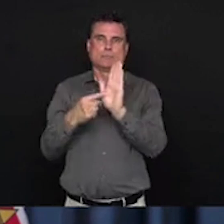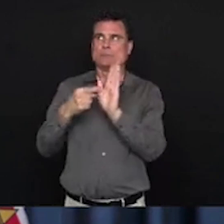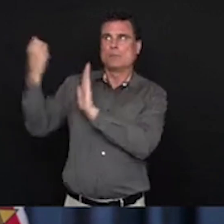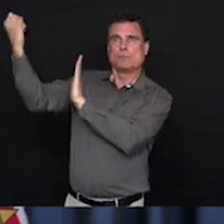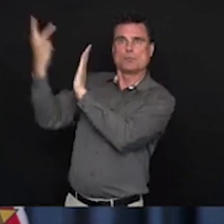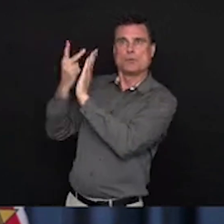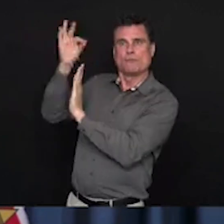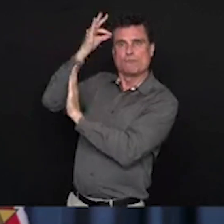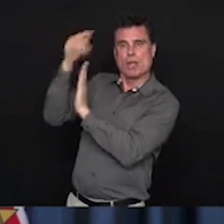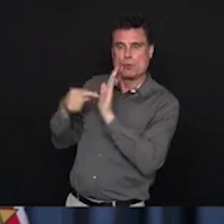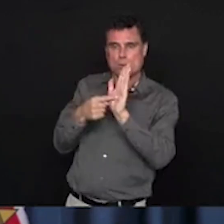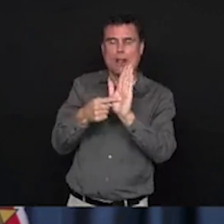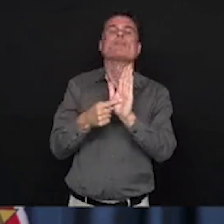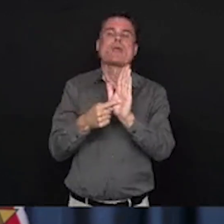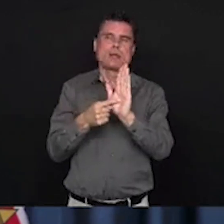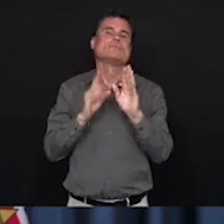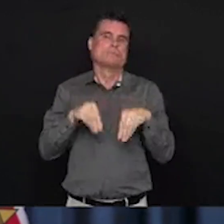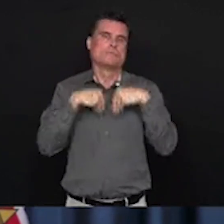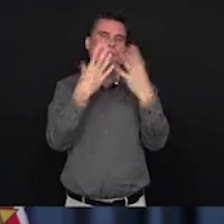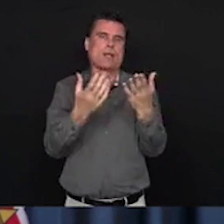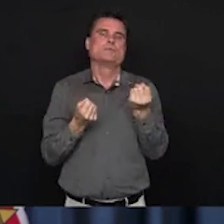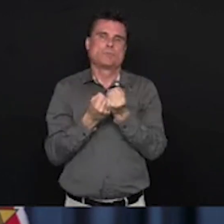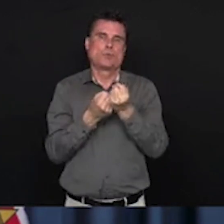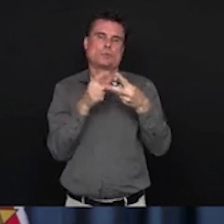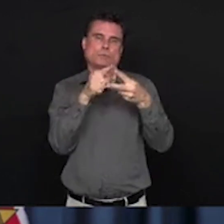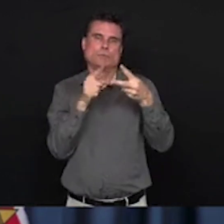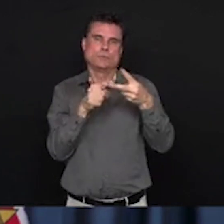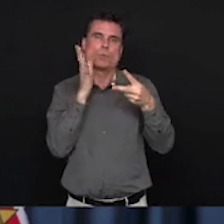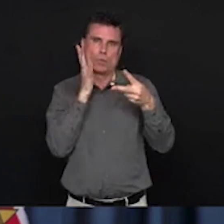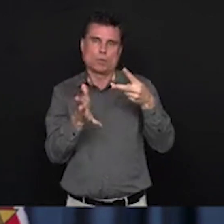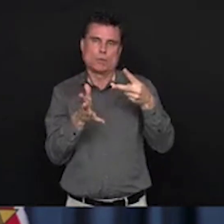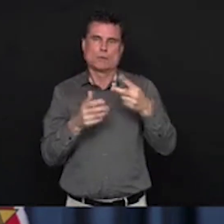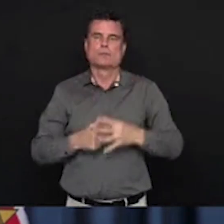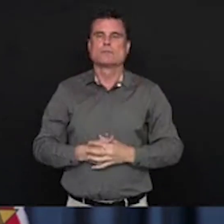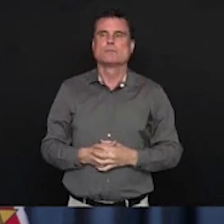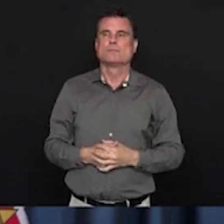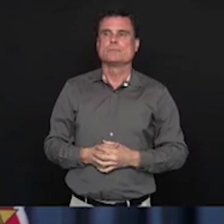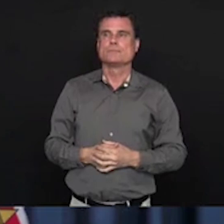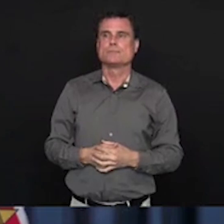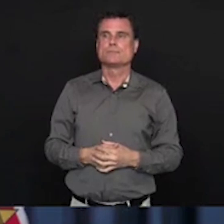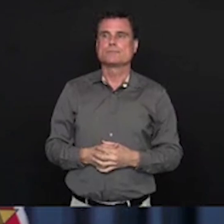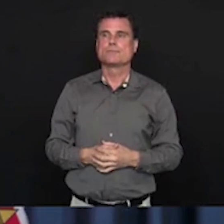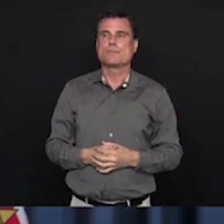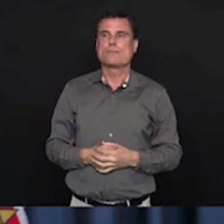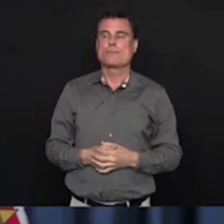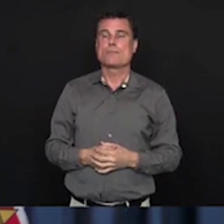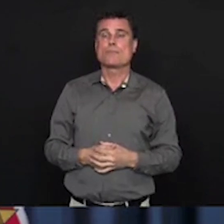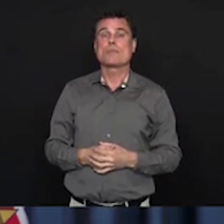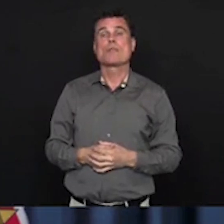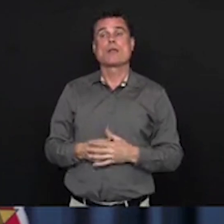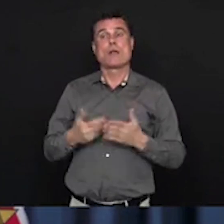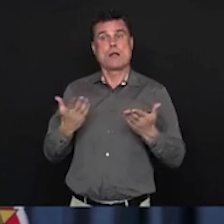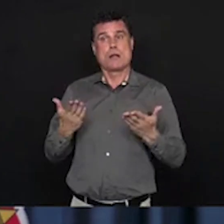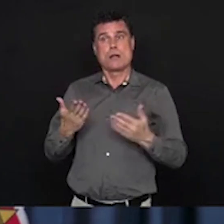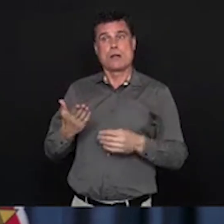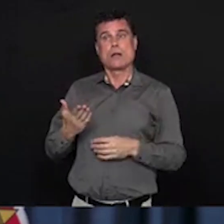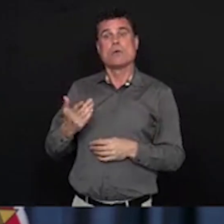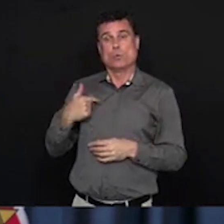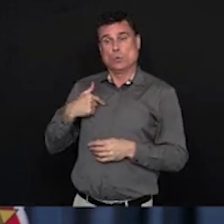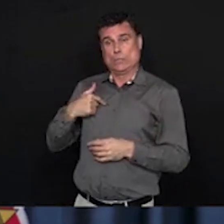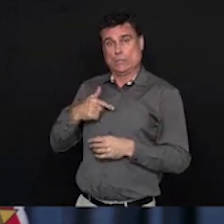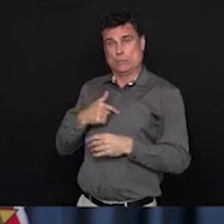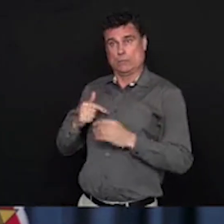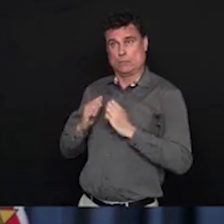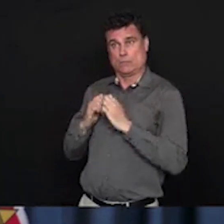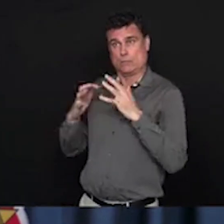We said from the beginning that the $5 billion that we put aside to address the challenges that people will be facing in the days and weeks ahead,